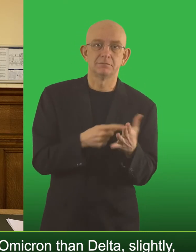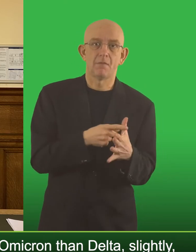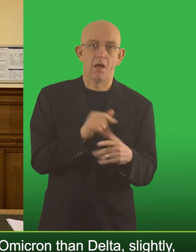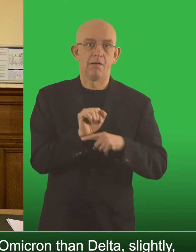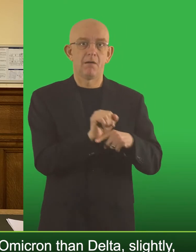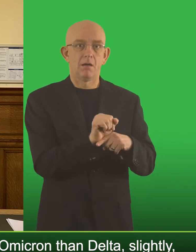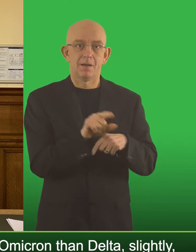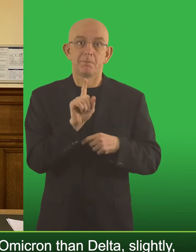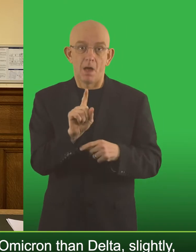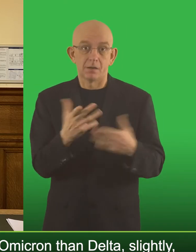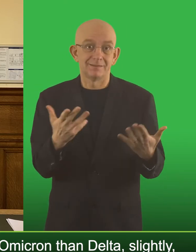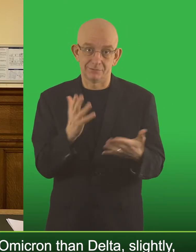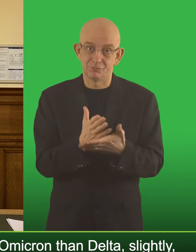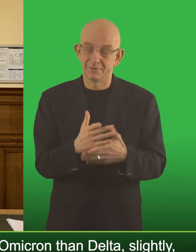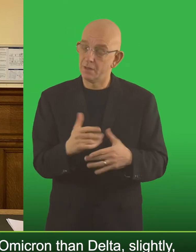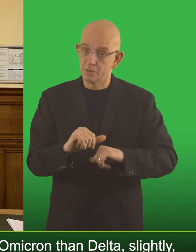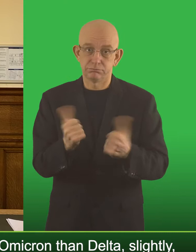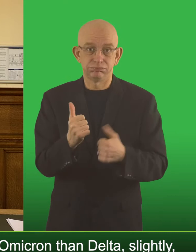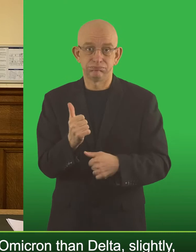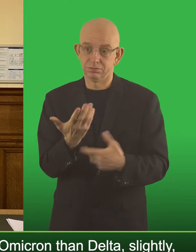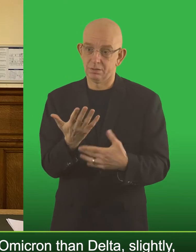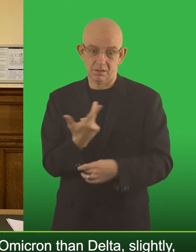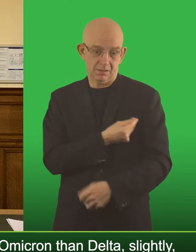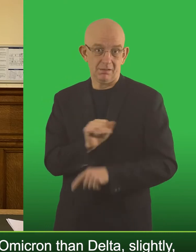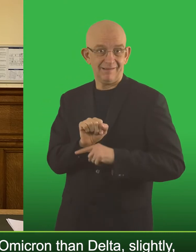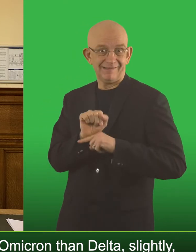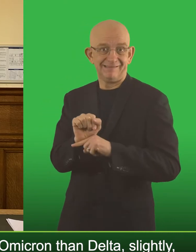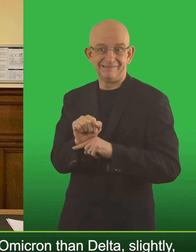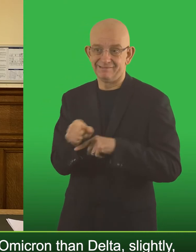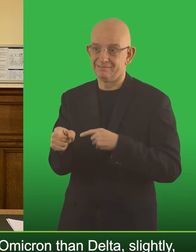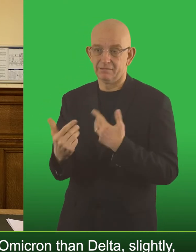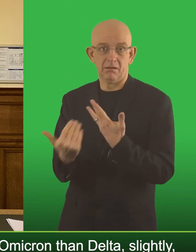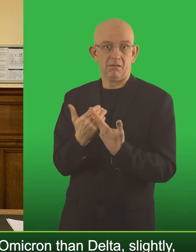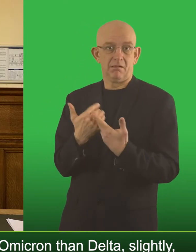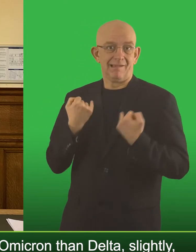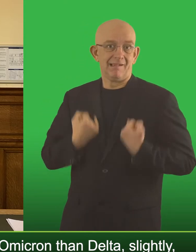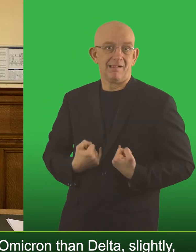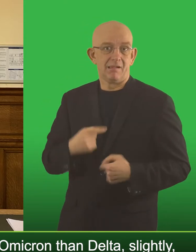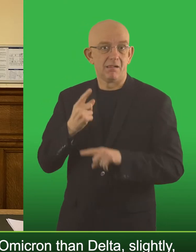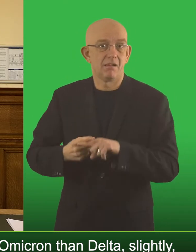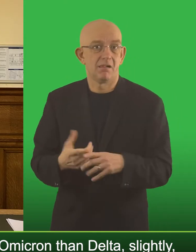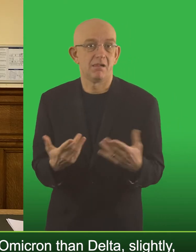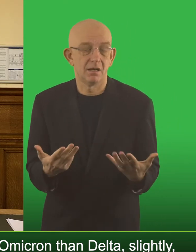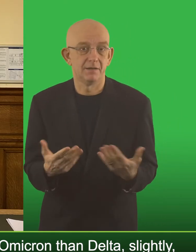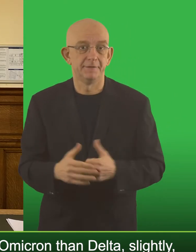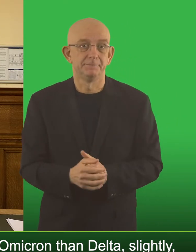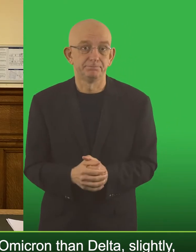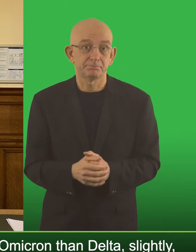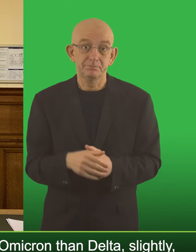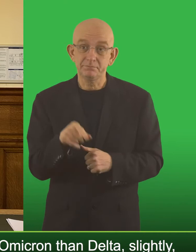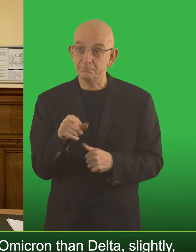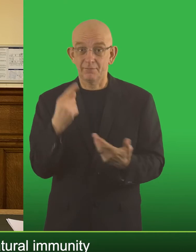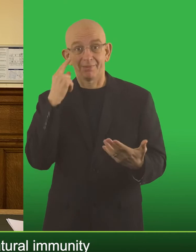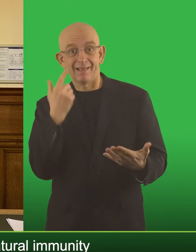Omicron than Delta, slightly. But in every scenario, it's a stunningly effective